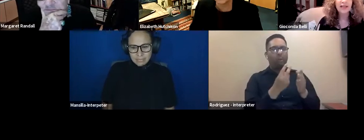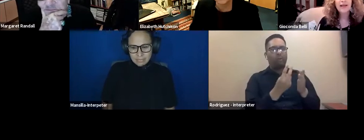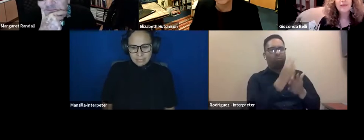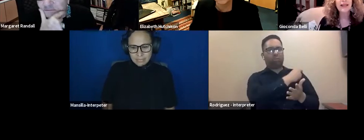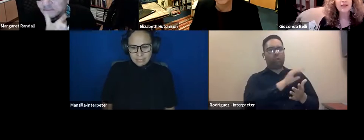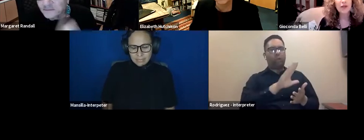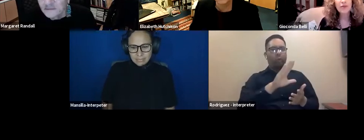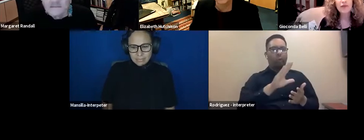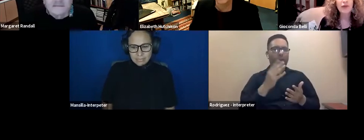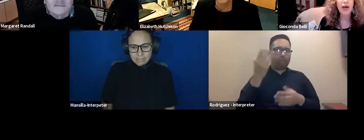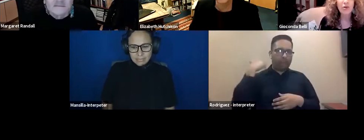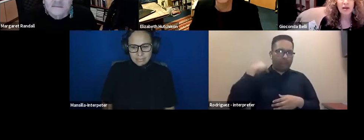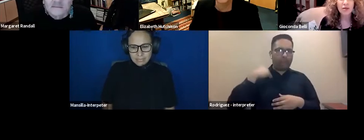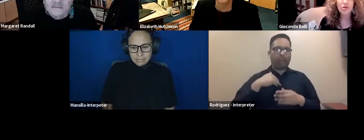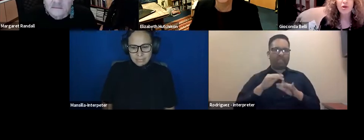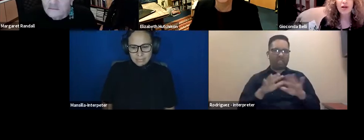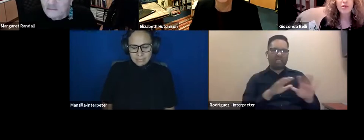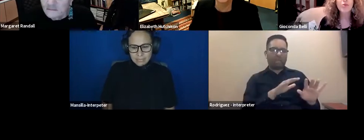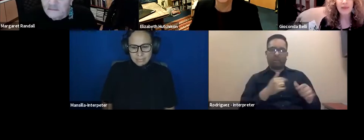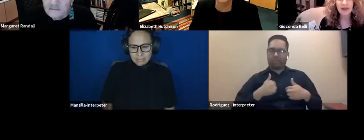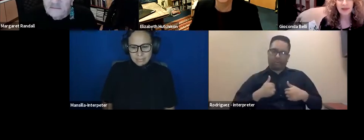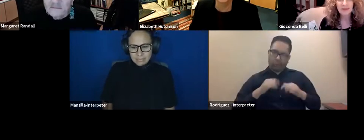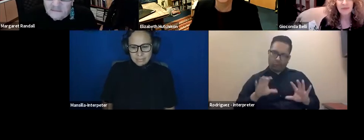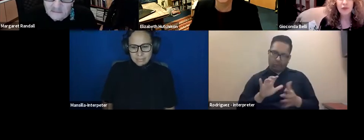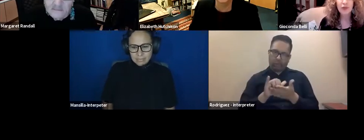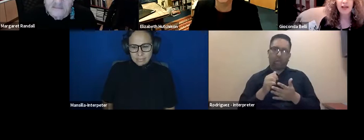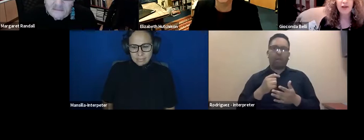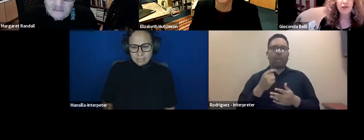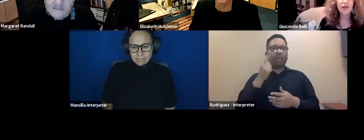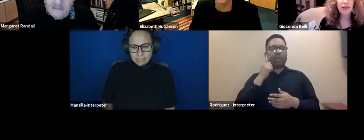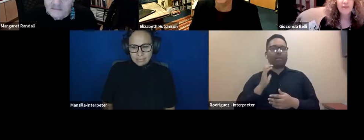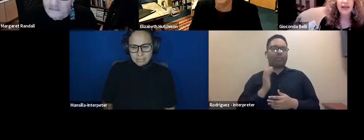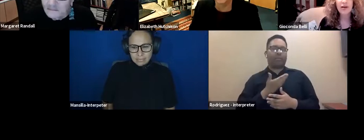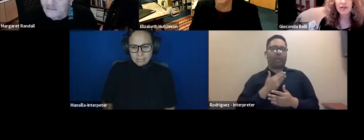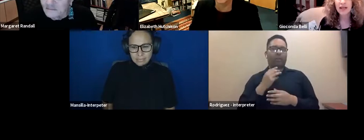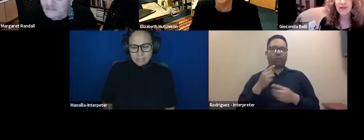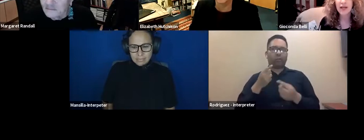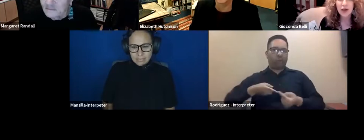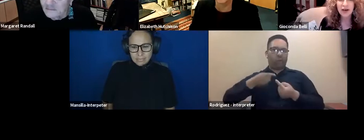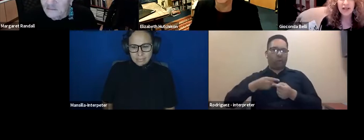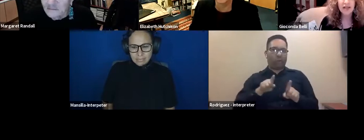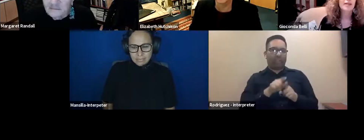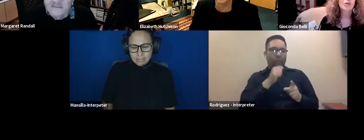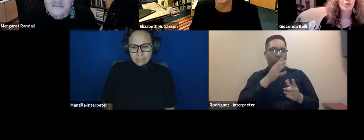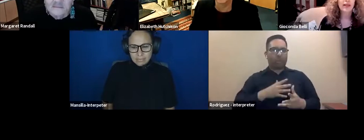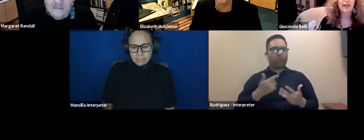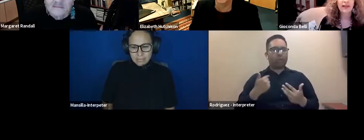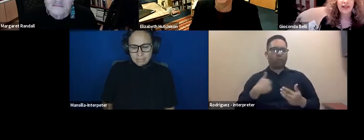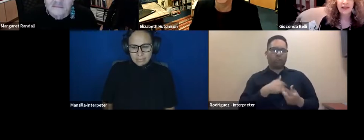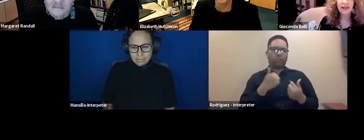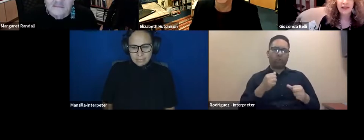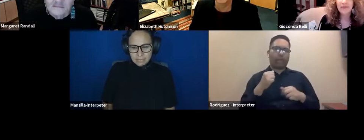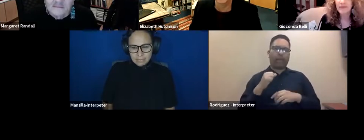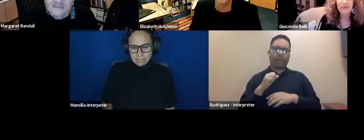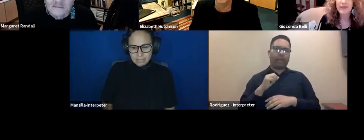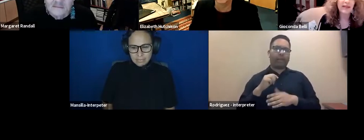do that. But in terms of our struggle as women to kind of make ourselves heard to the,